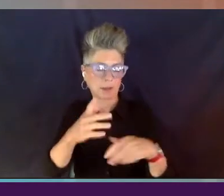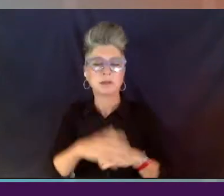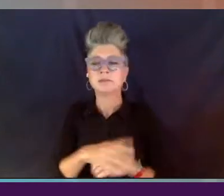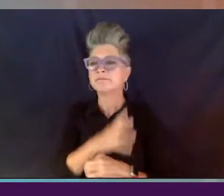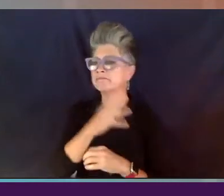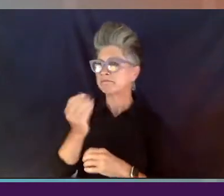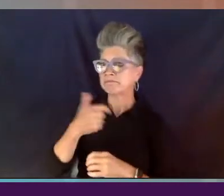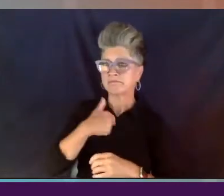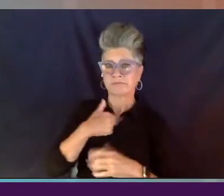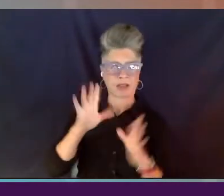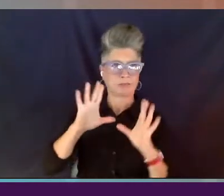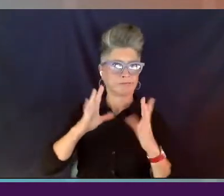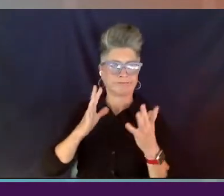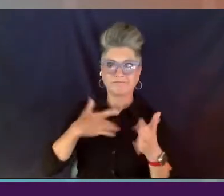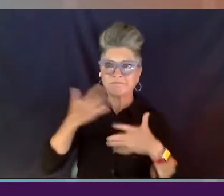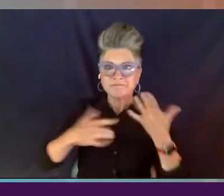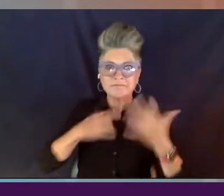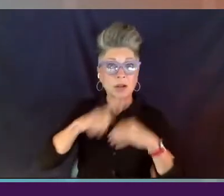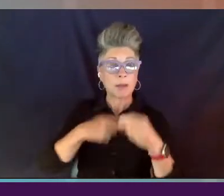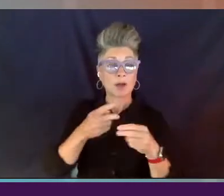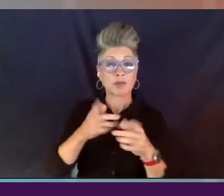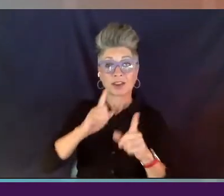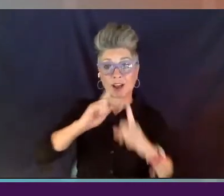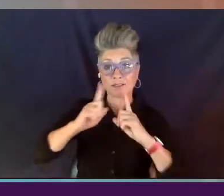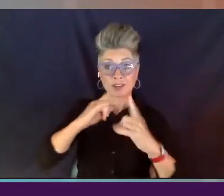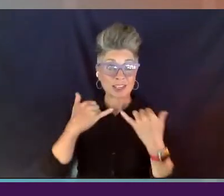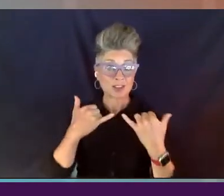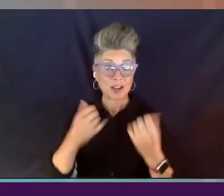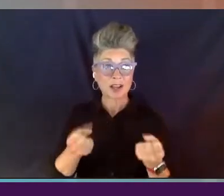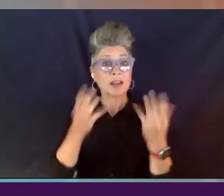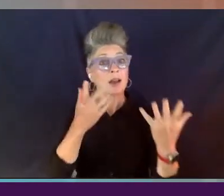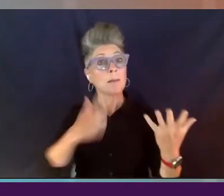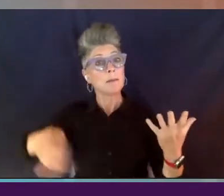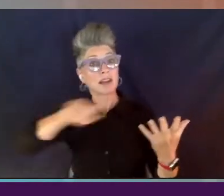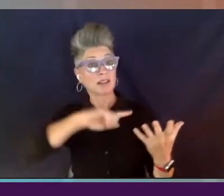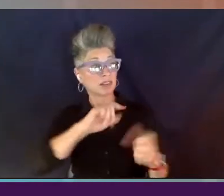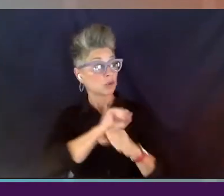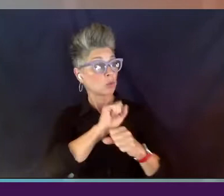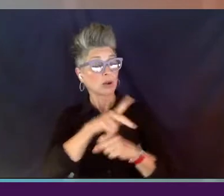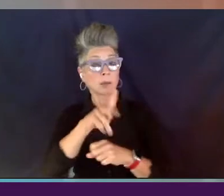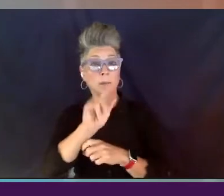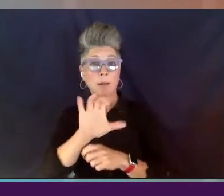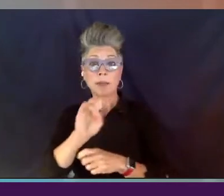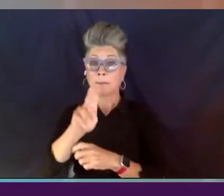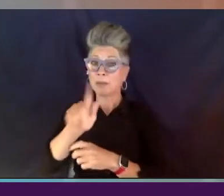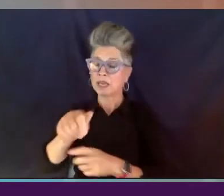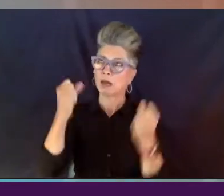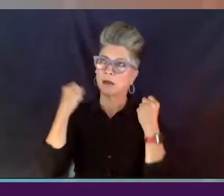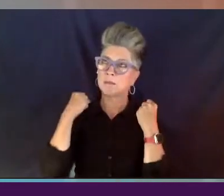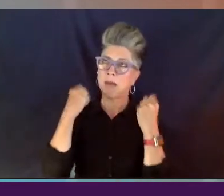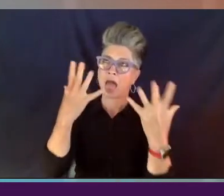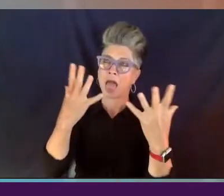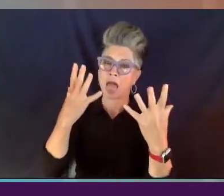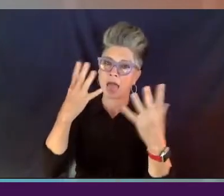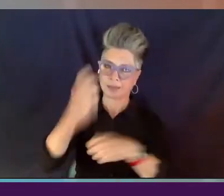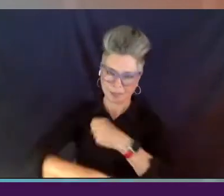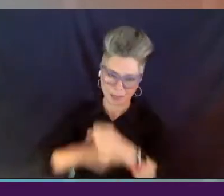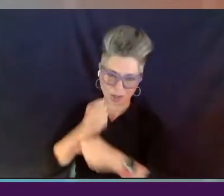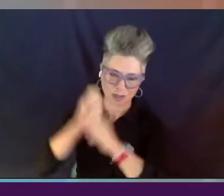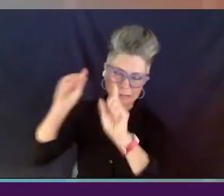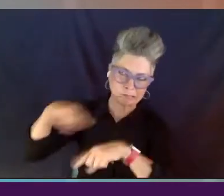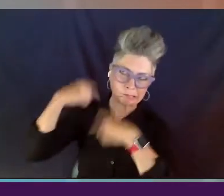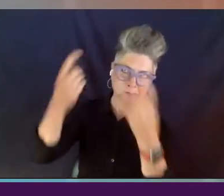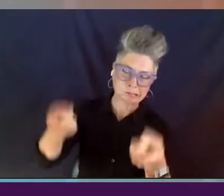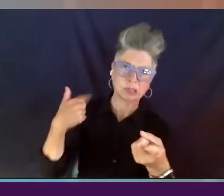have today. Many of us who've worked in public media for many, many years, we have struggled and